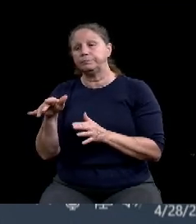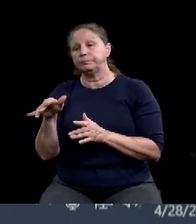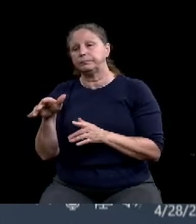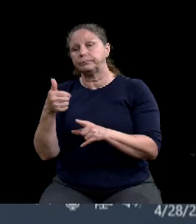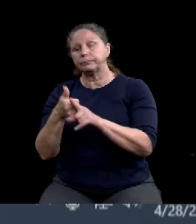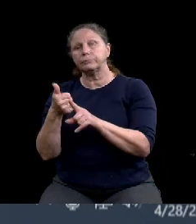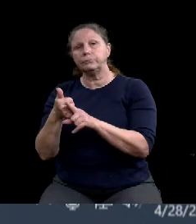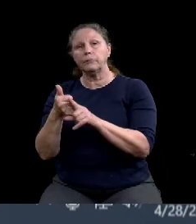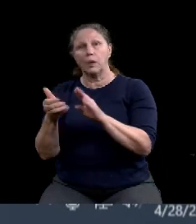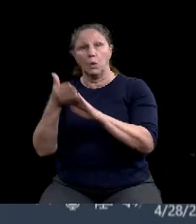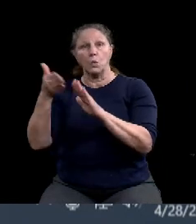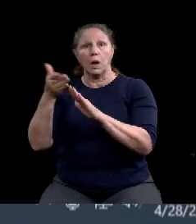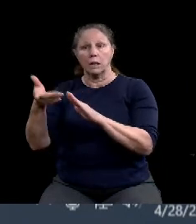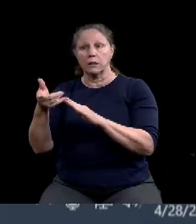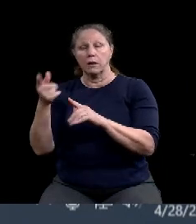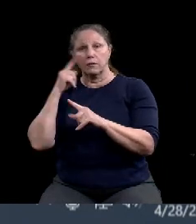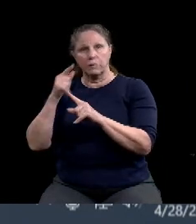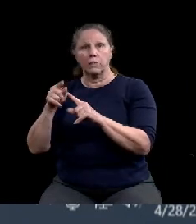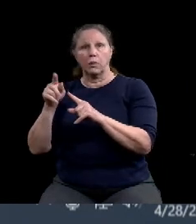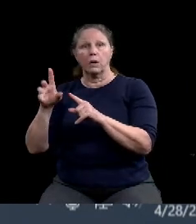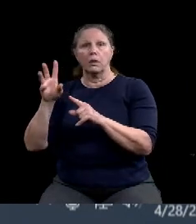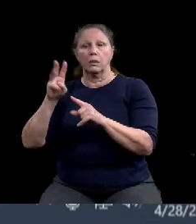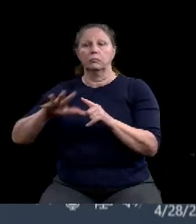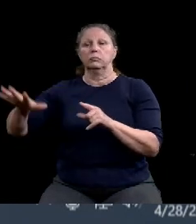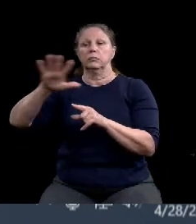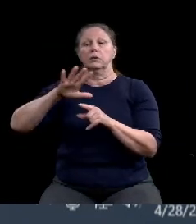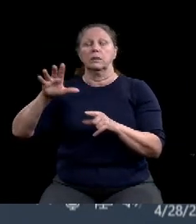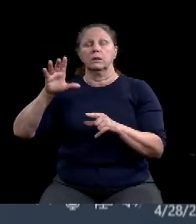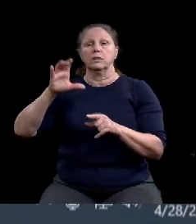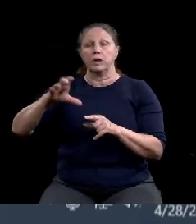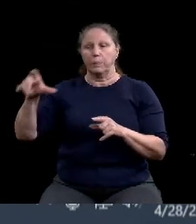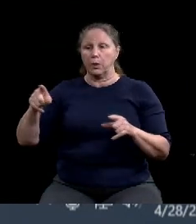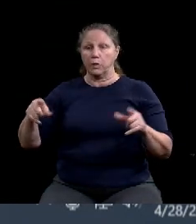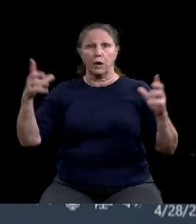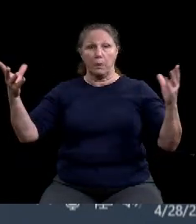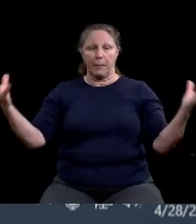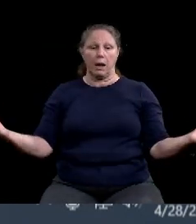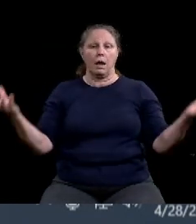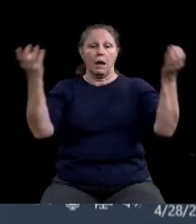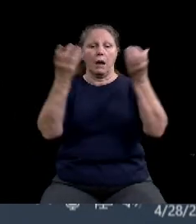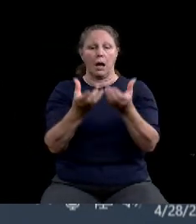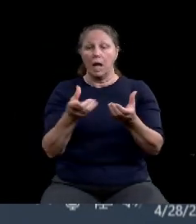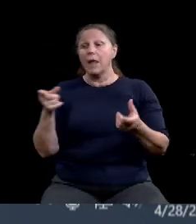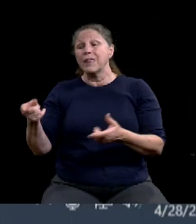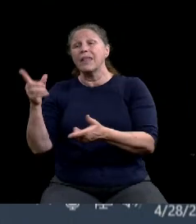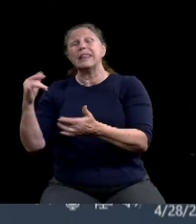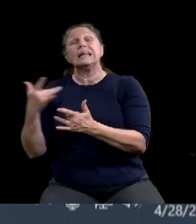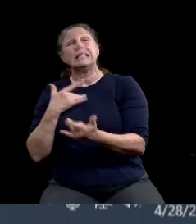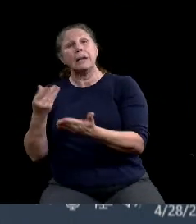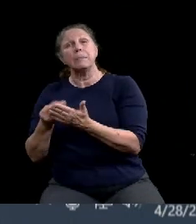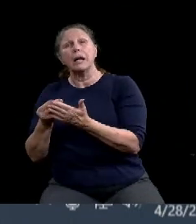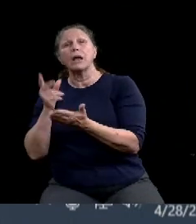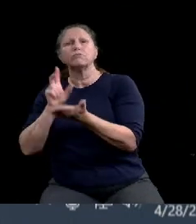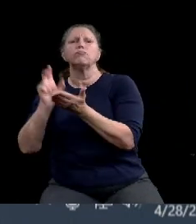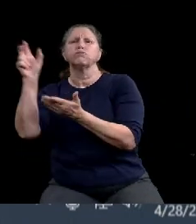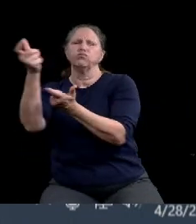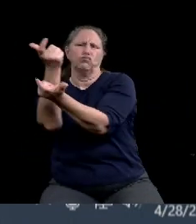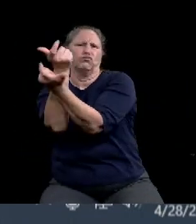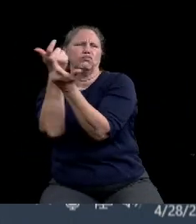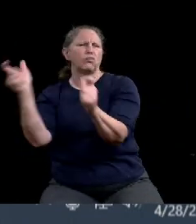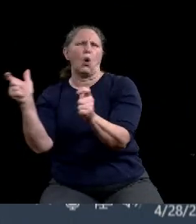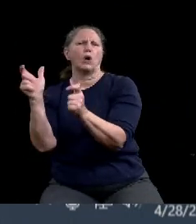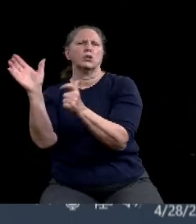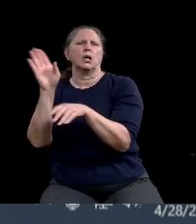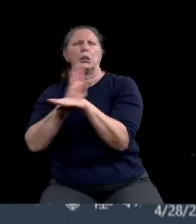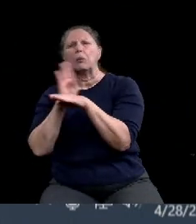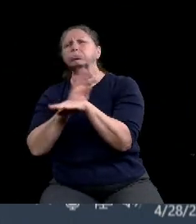Chamberlain. Um, those, those funds typically go to fund, uh, large, uh, corporate investments in our community, where we know we have,